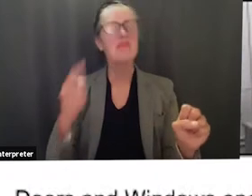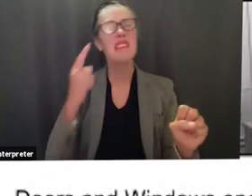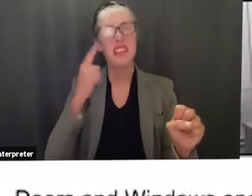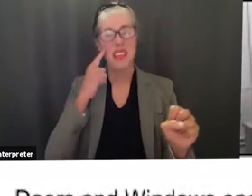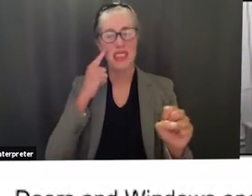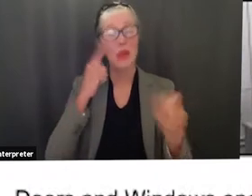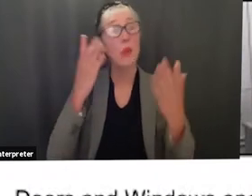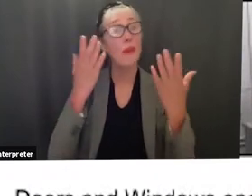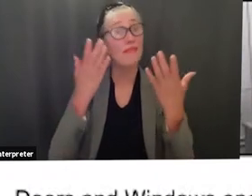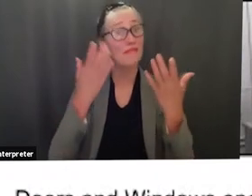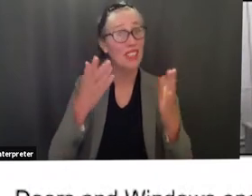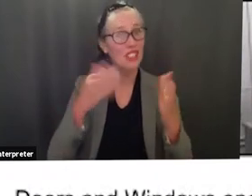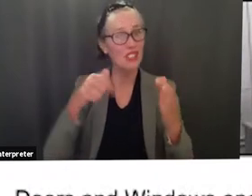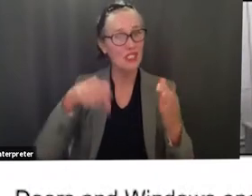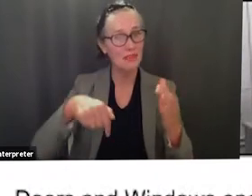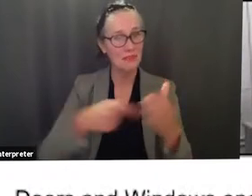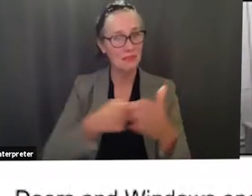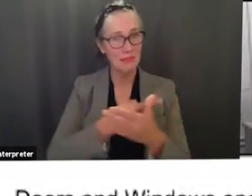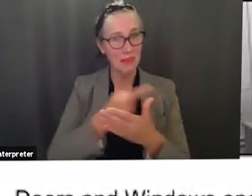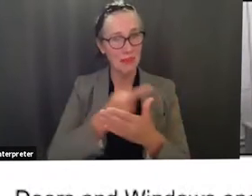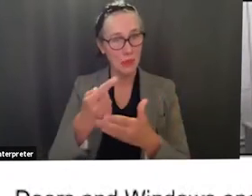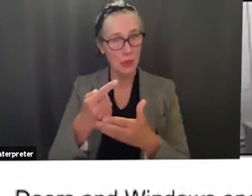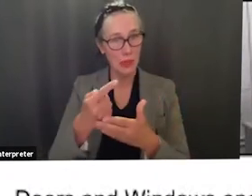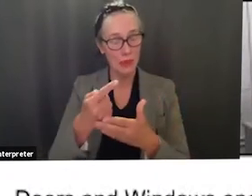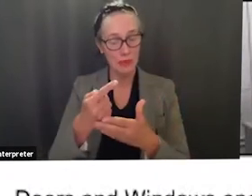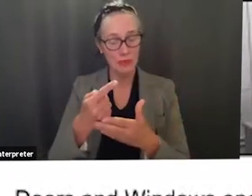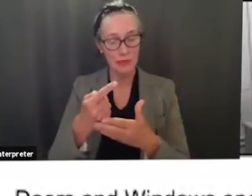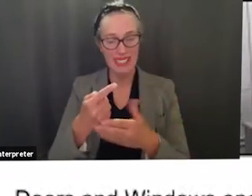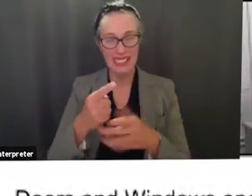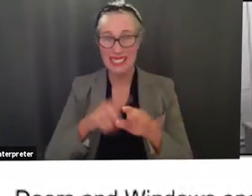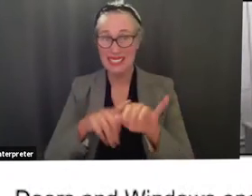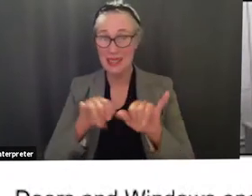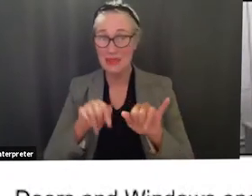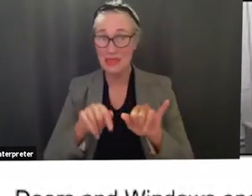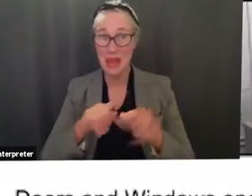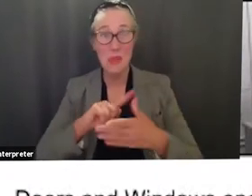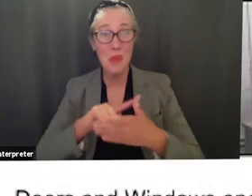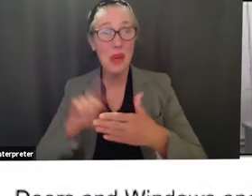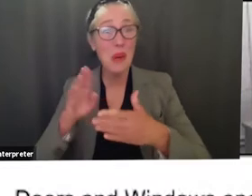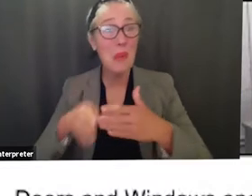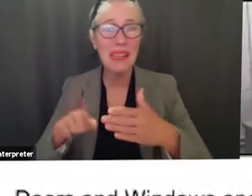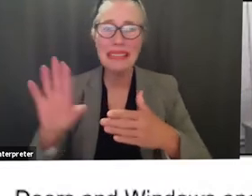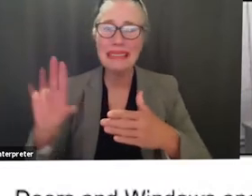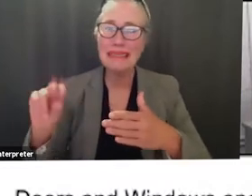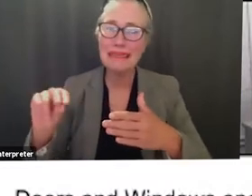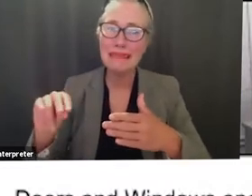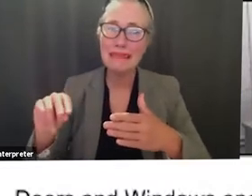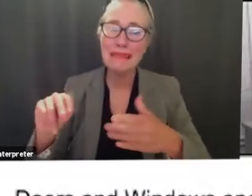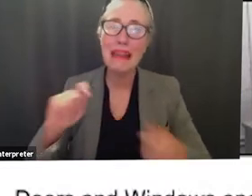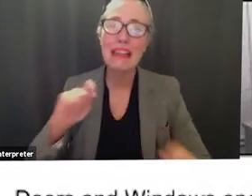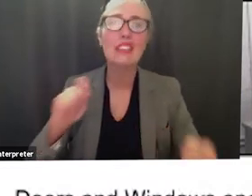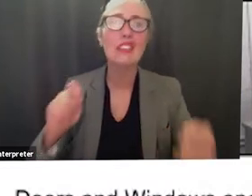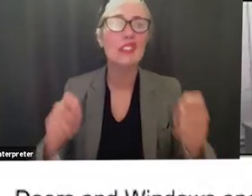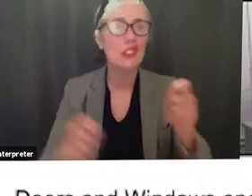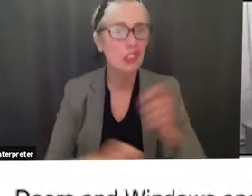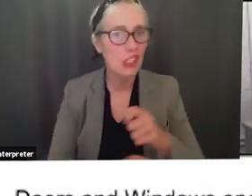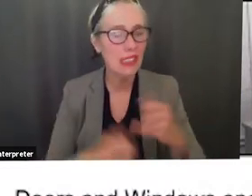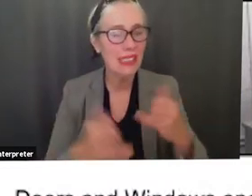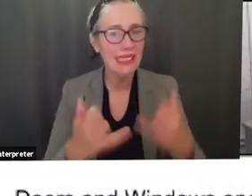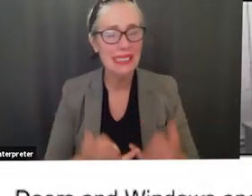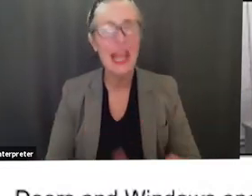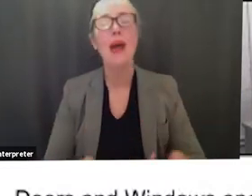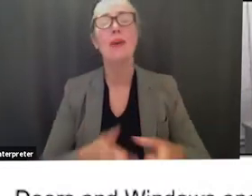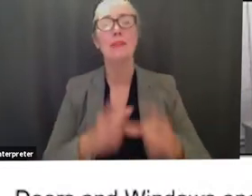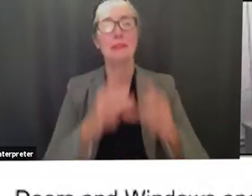um and as we even as we complete it things are changing so um for instance the wearing of masks indoors